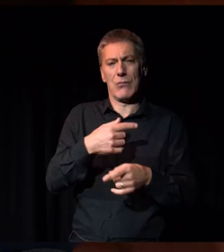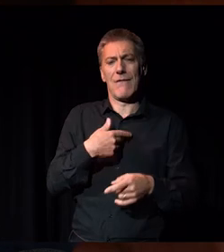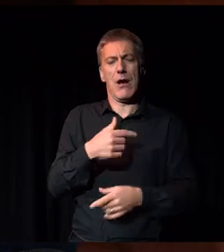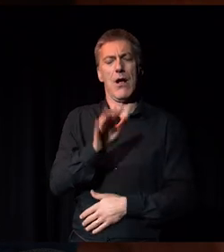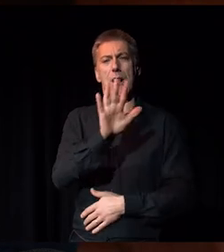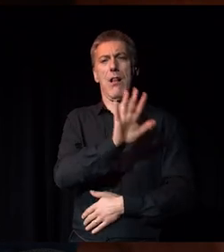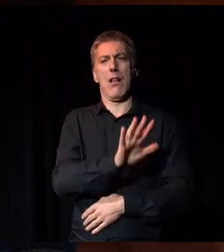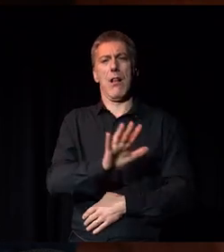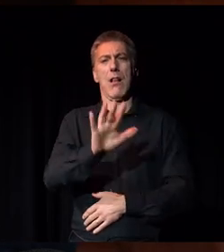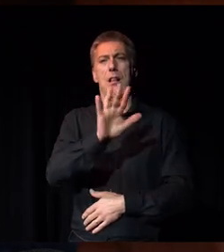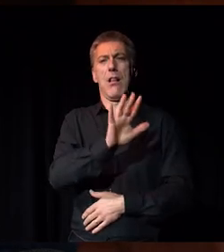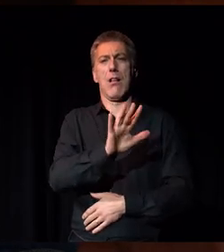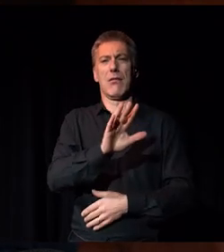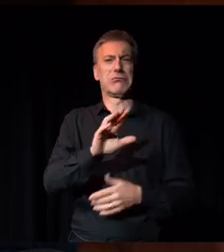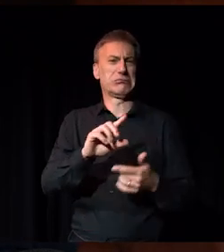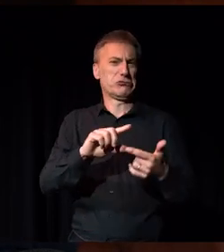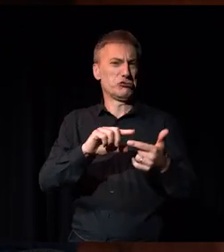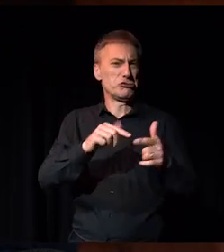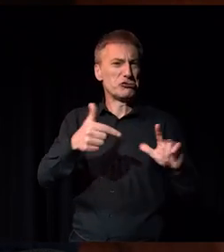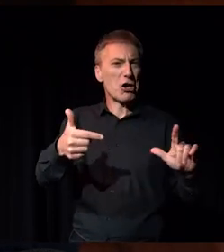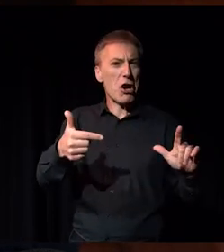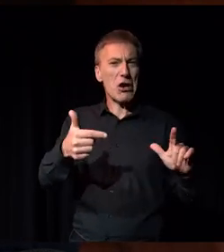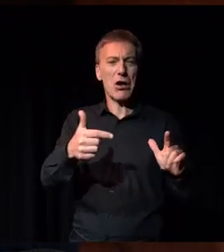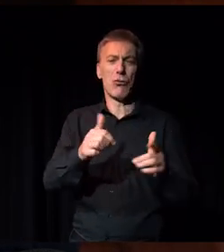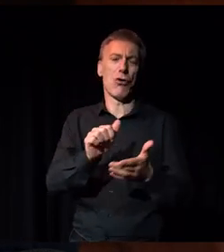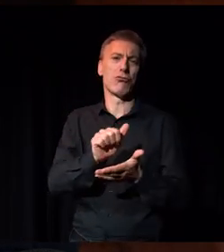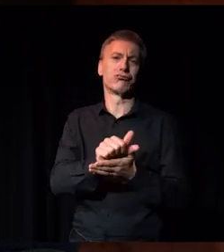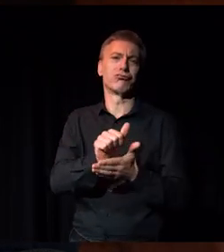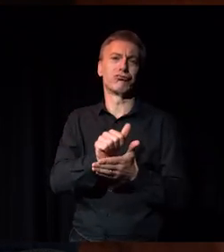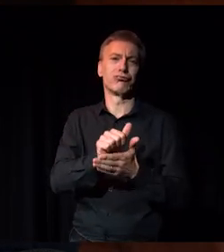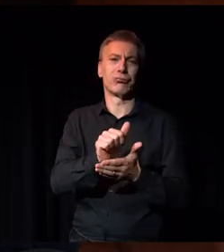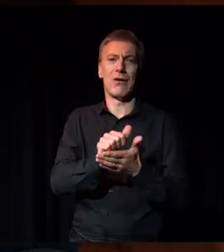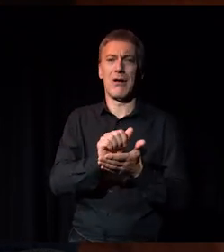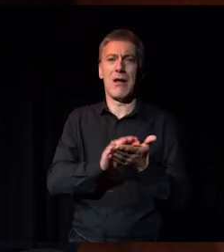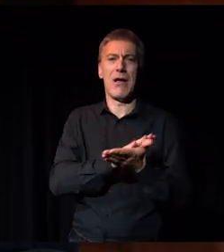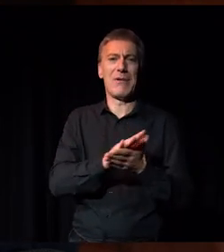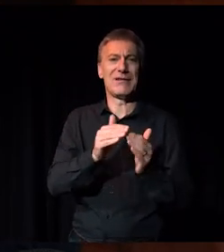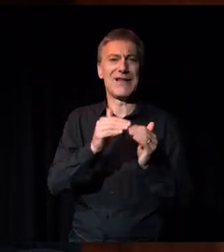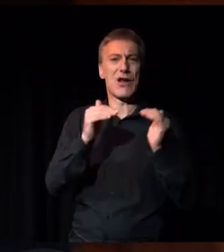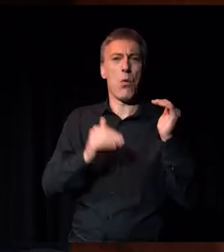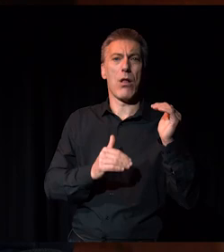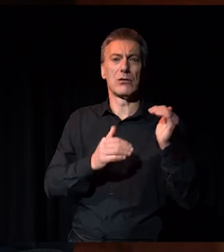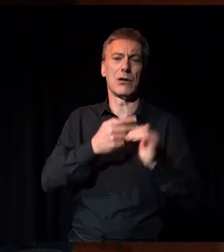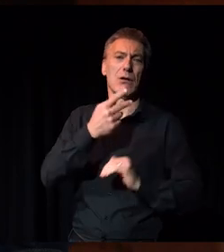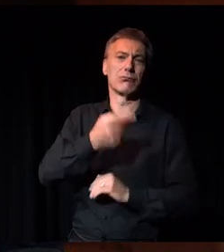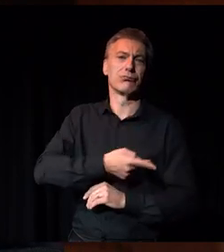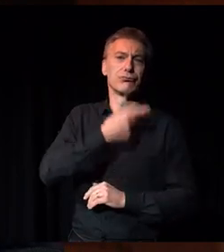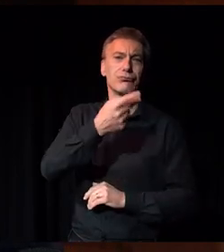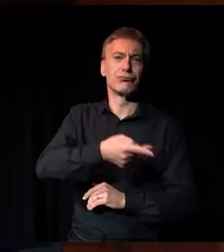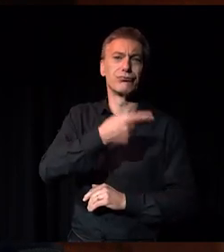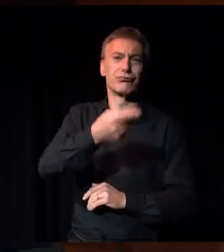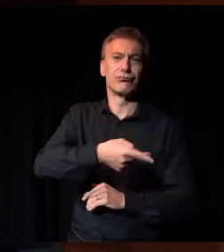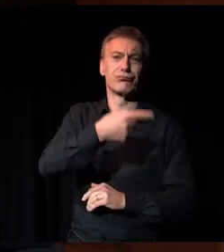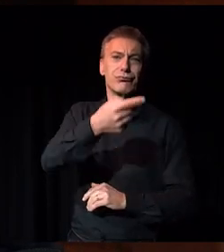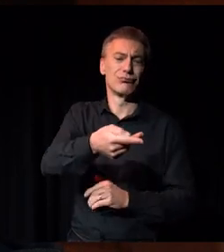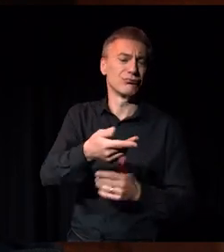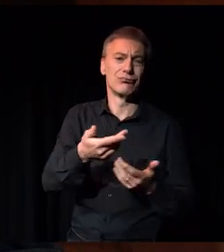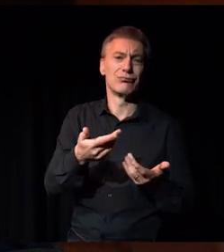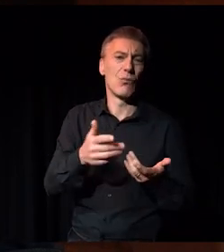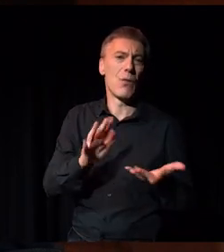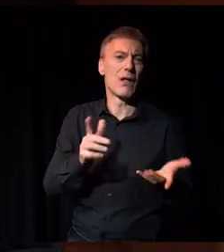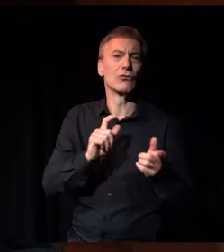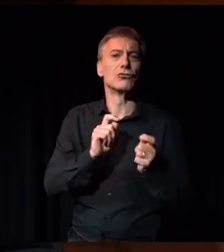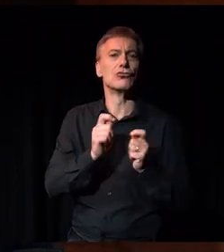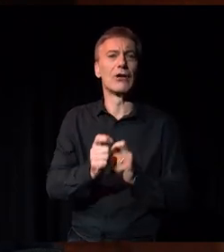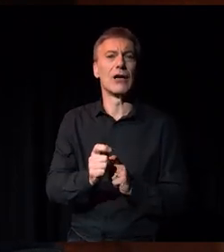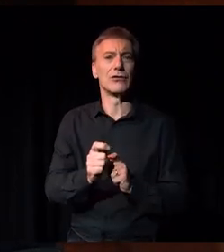very jargonised and actually end up recycling that inequality and just repackaging it and representing it in